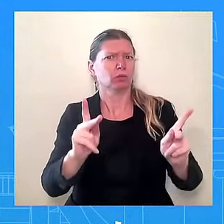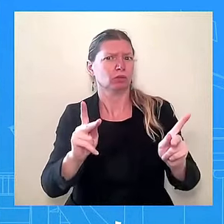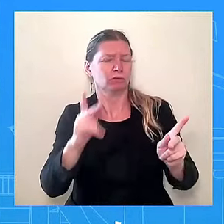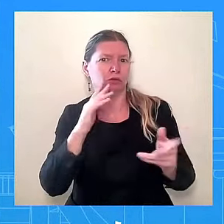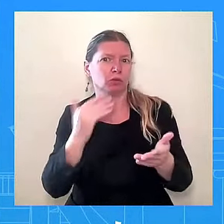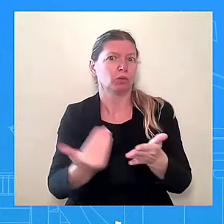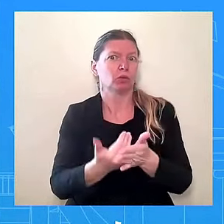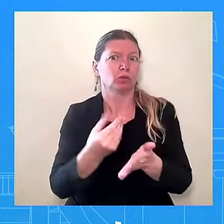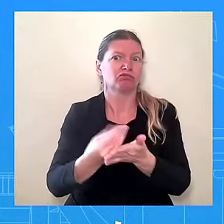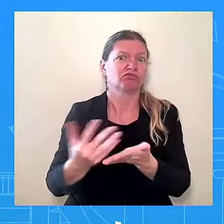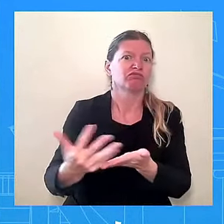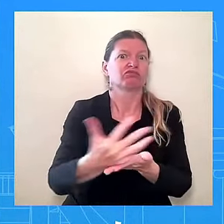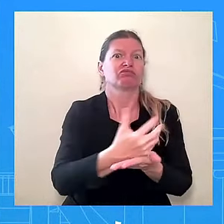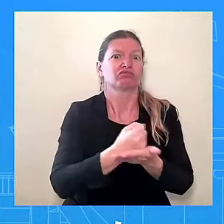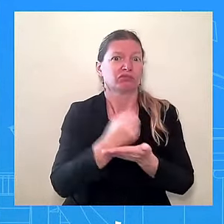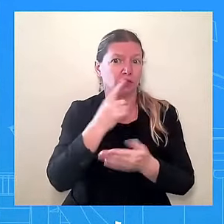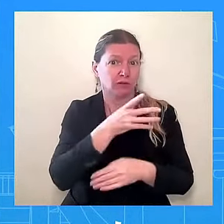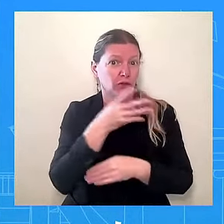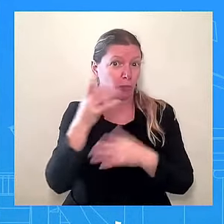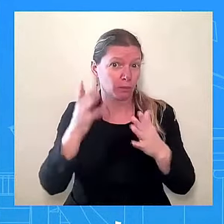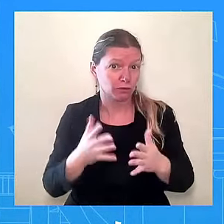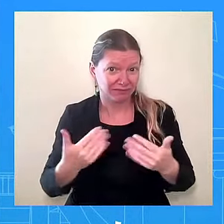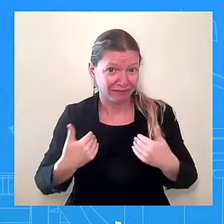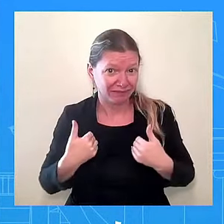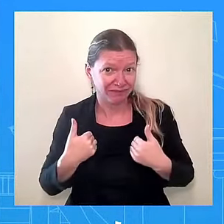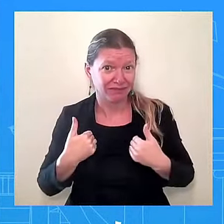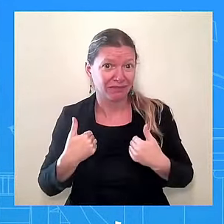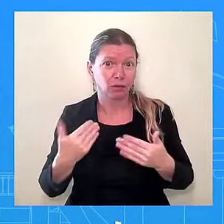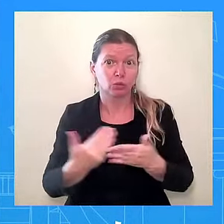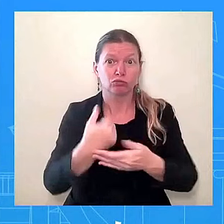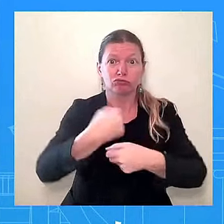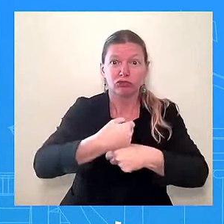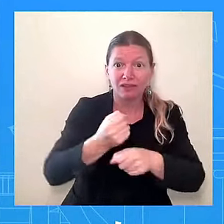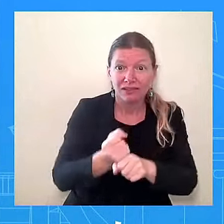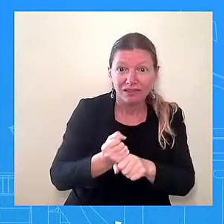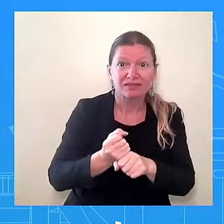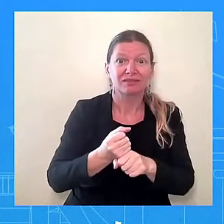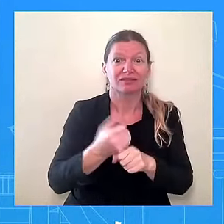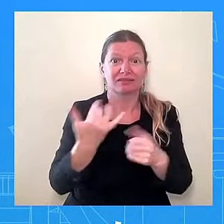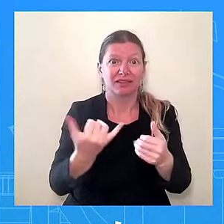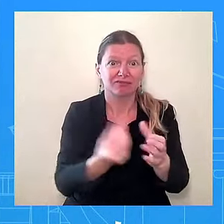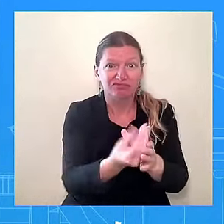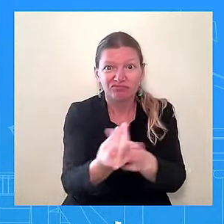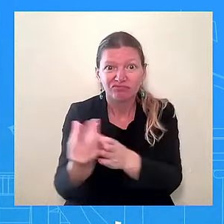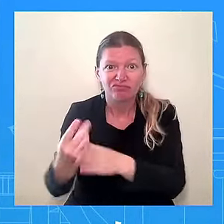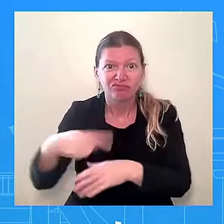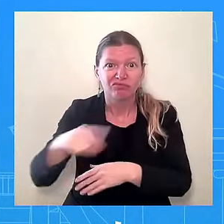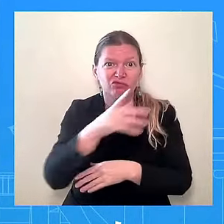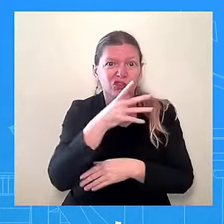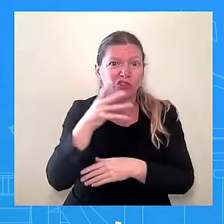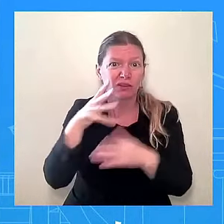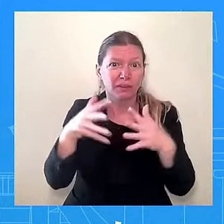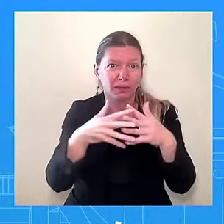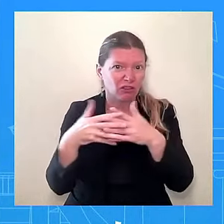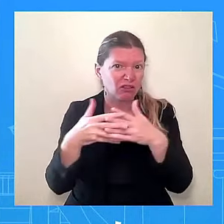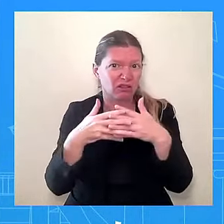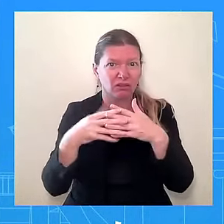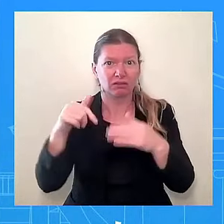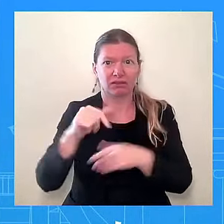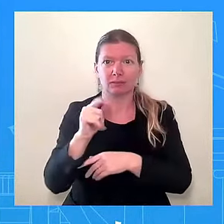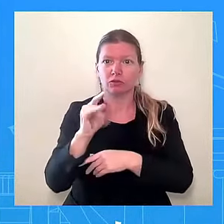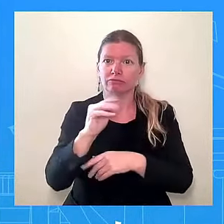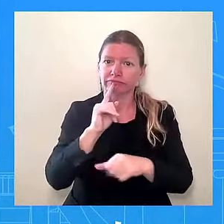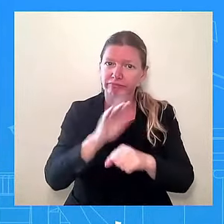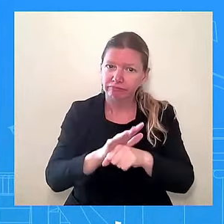produced in rural America, and continuing this administration's commitment to manufacturing in rural places. So that's why we asked for the